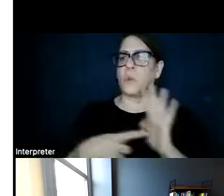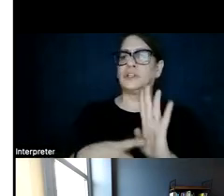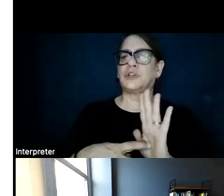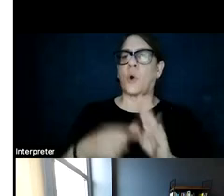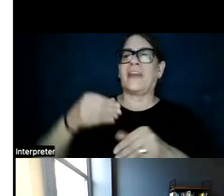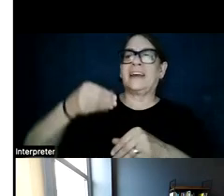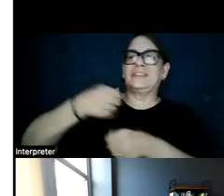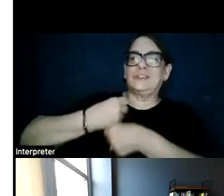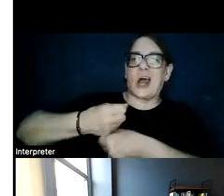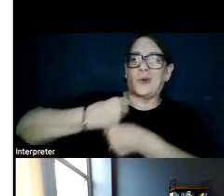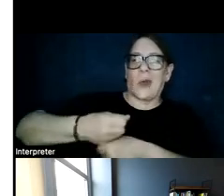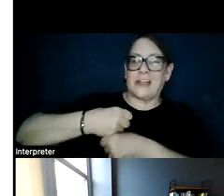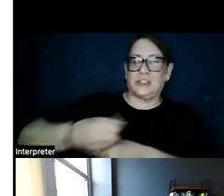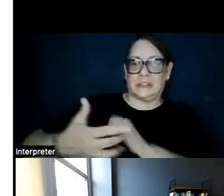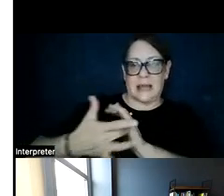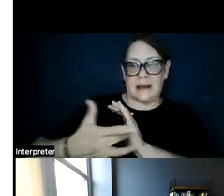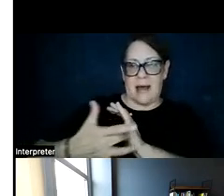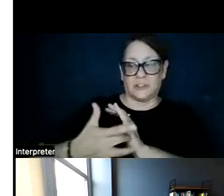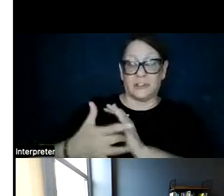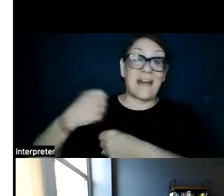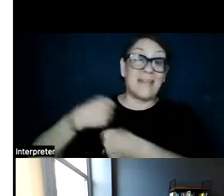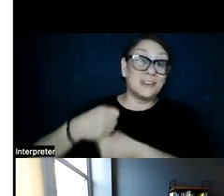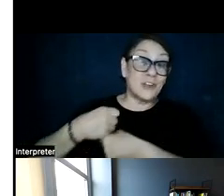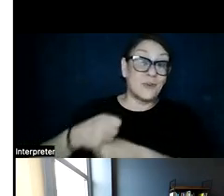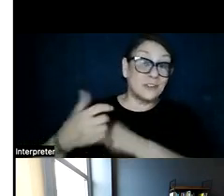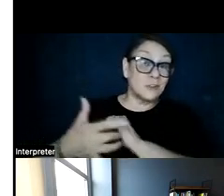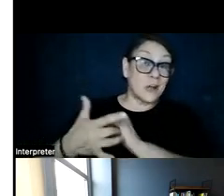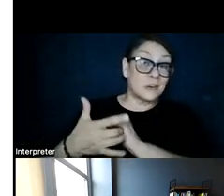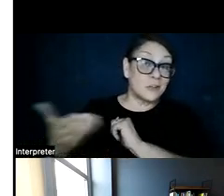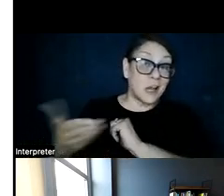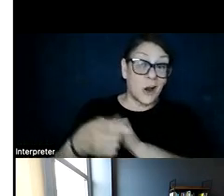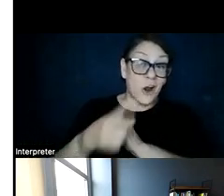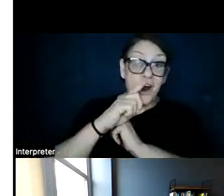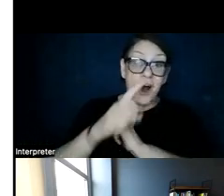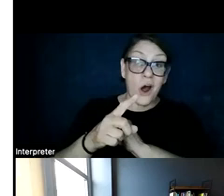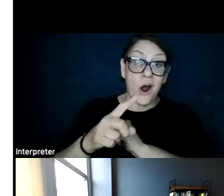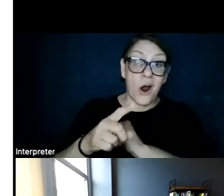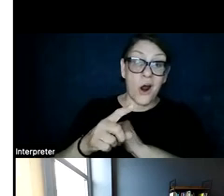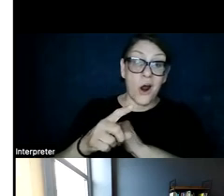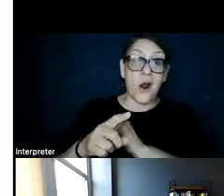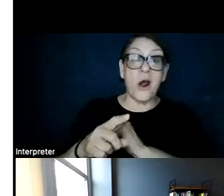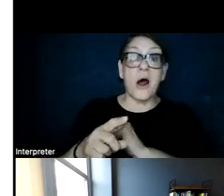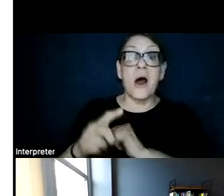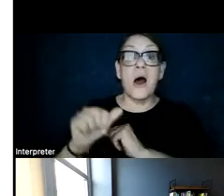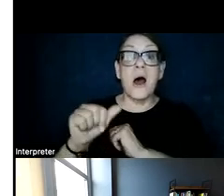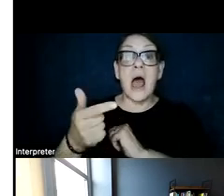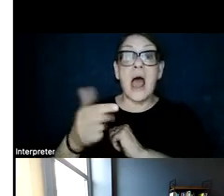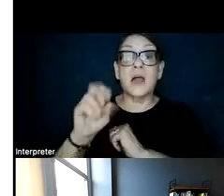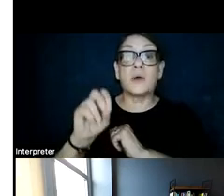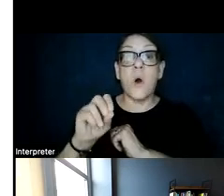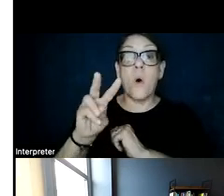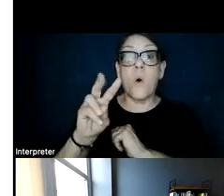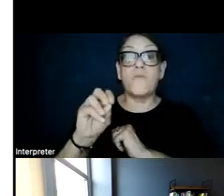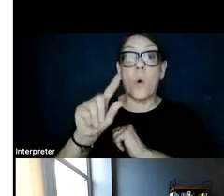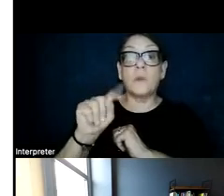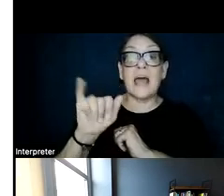technologies. And the generation technologies here are agrivoltaics, so co-location of wind and